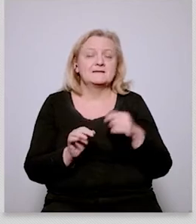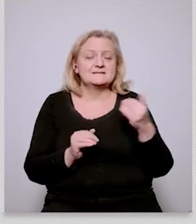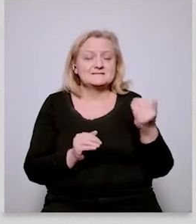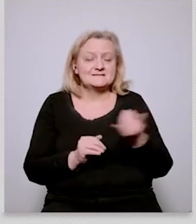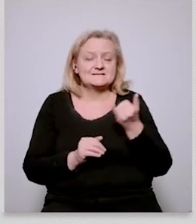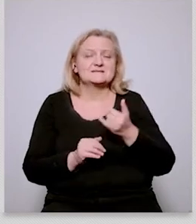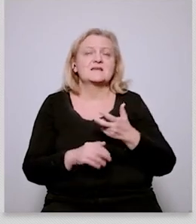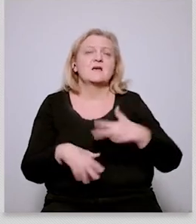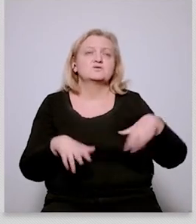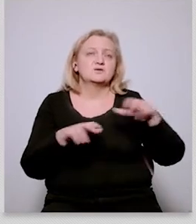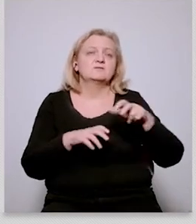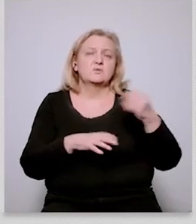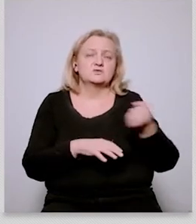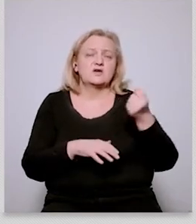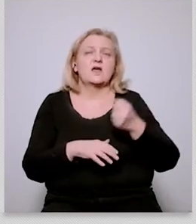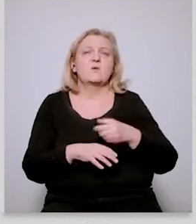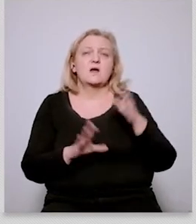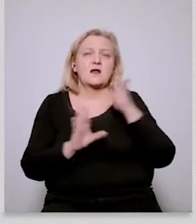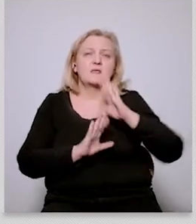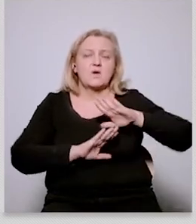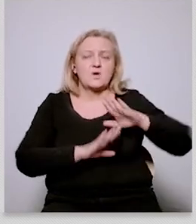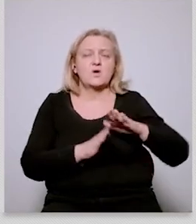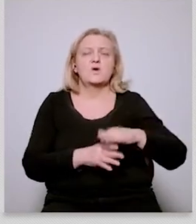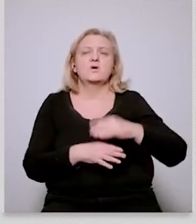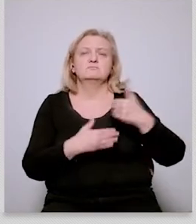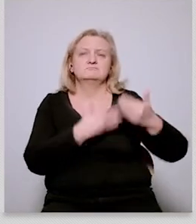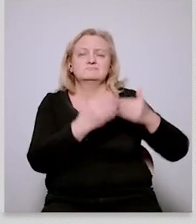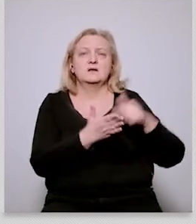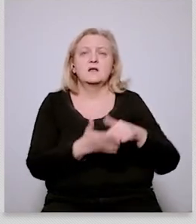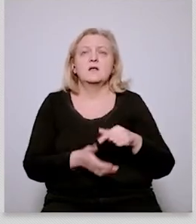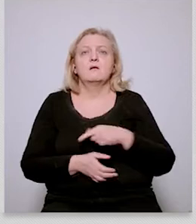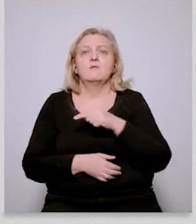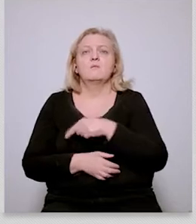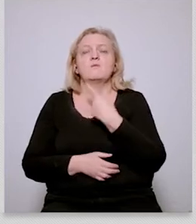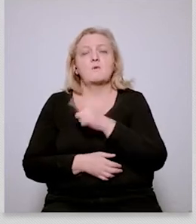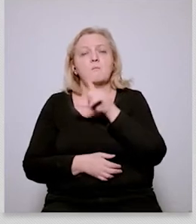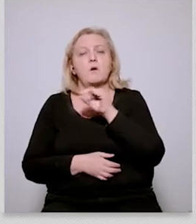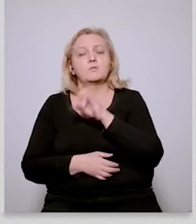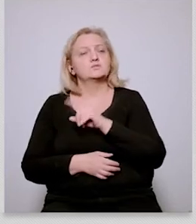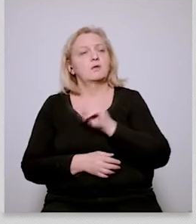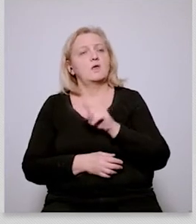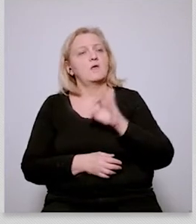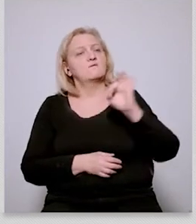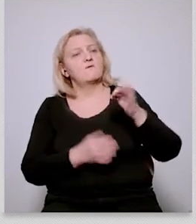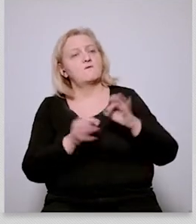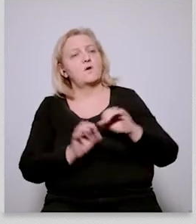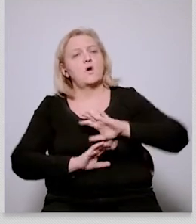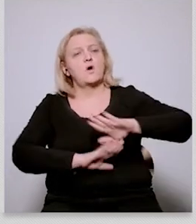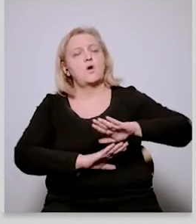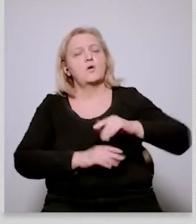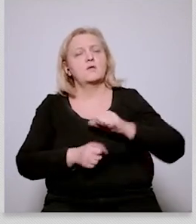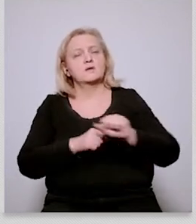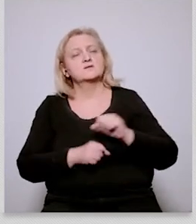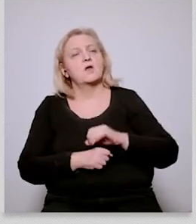know we the populist we are the defenders of your freedom we are the defenders of your choice and these people on the other side